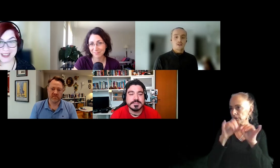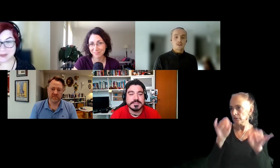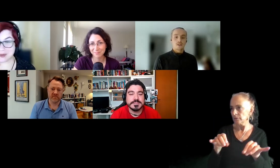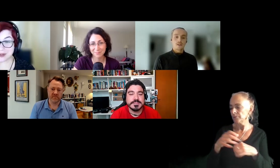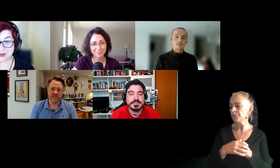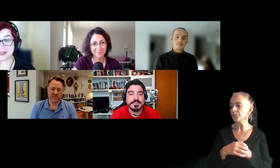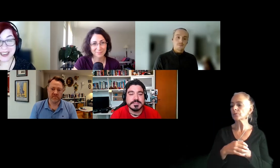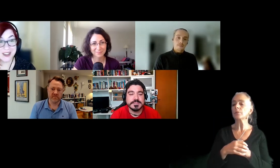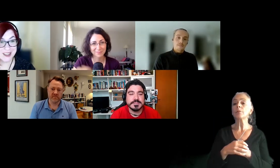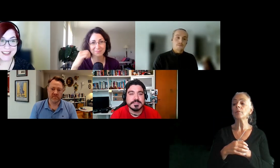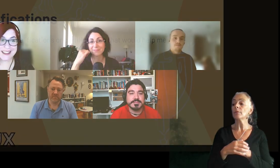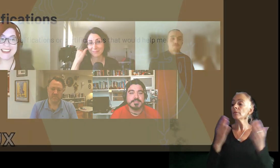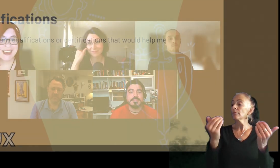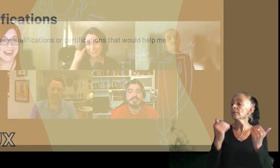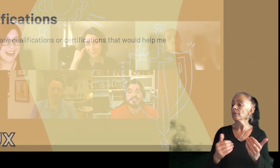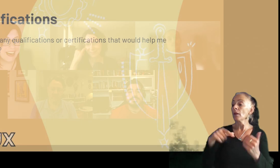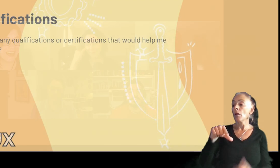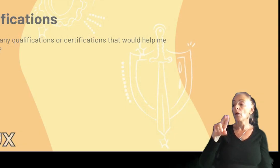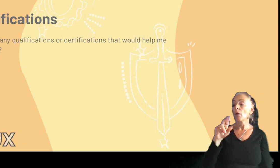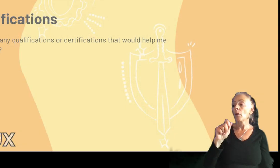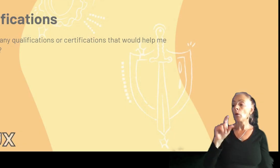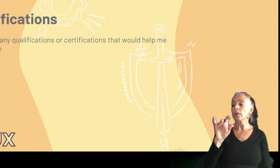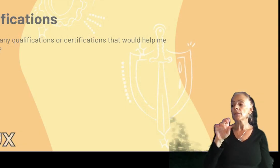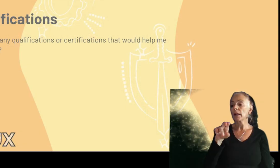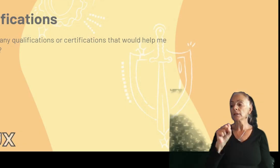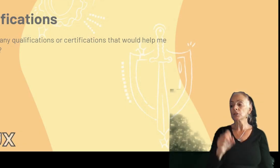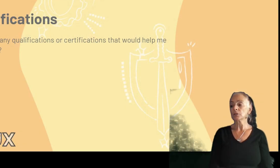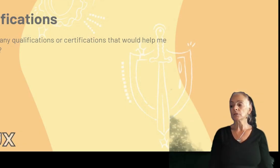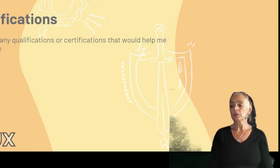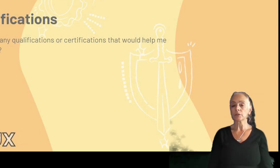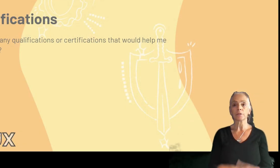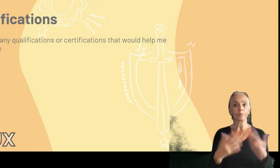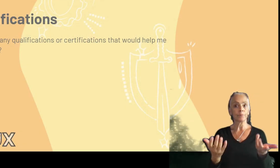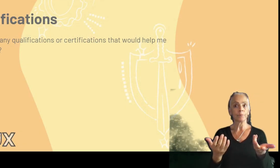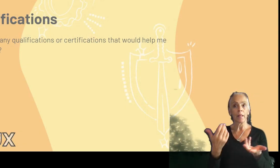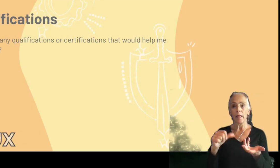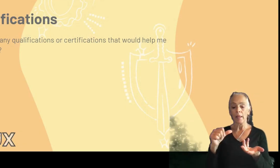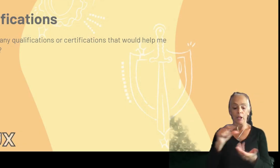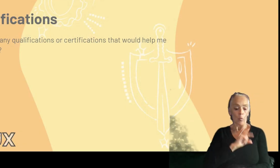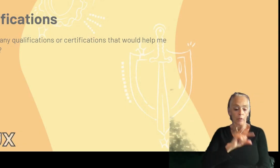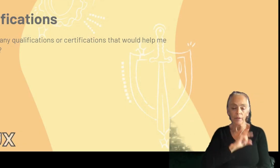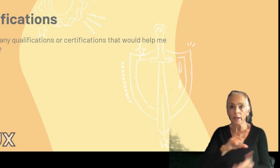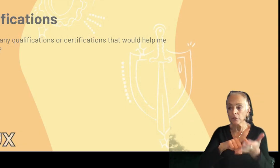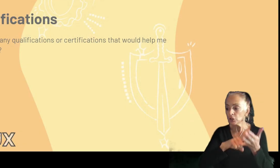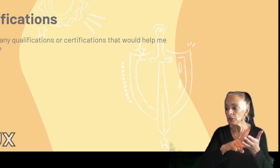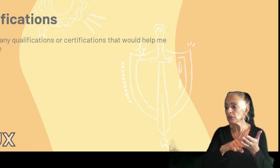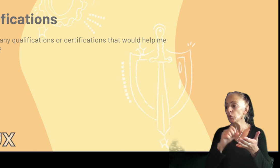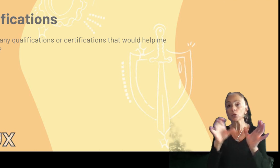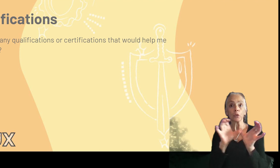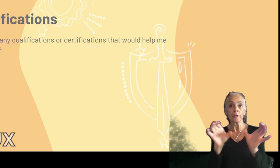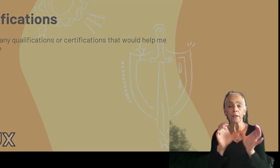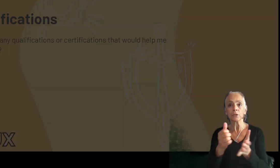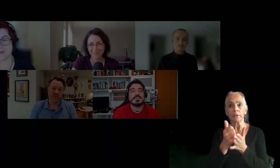Let's move to qualifications. Are there any qualifications or certifications that would help